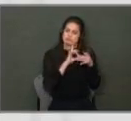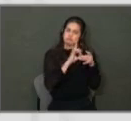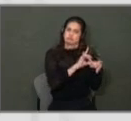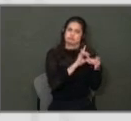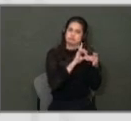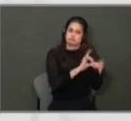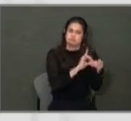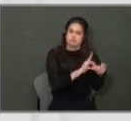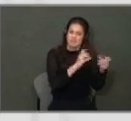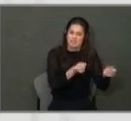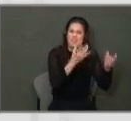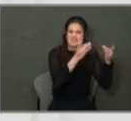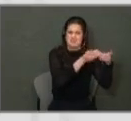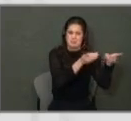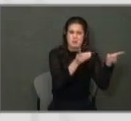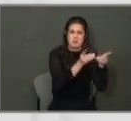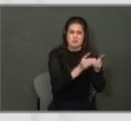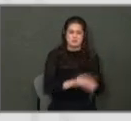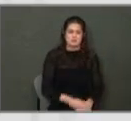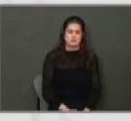through a lot of our departments.